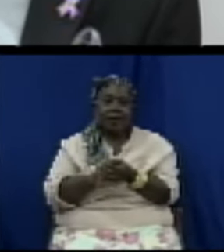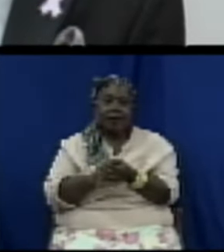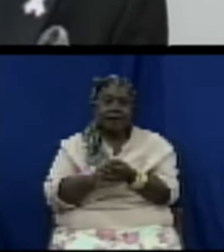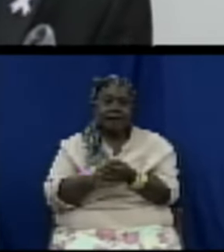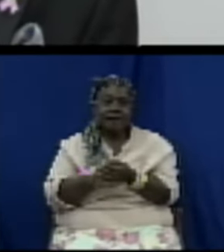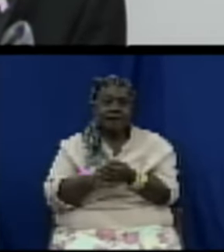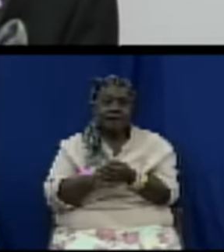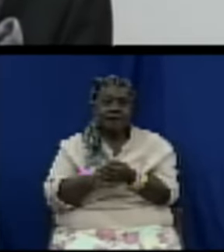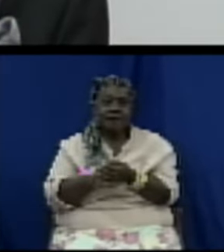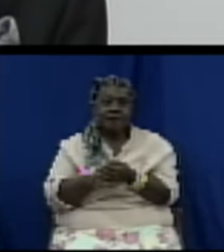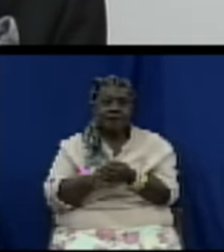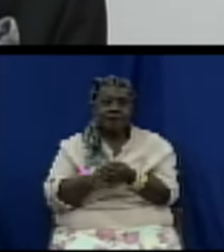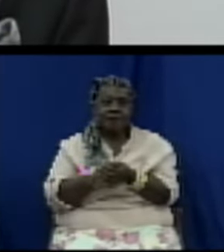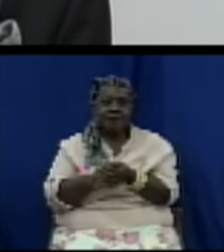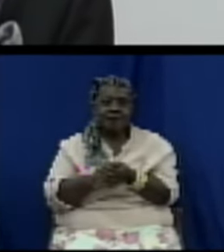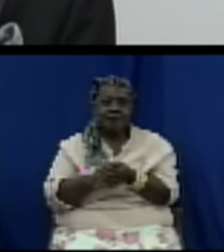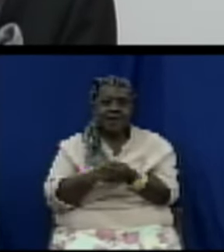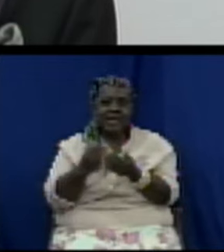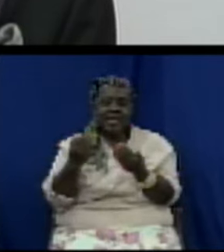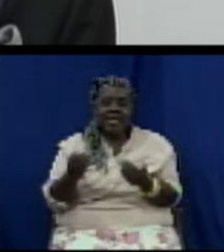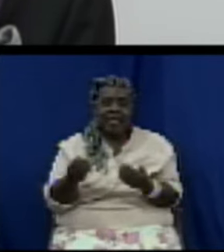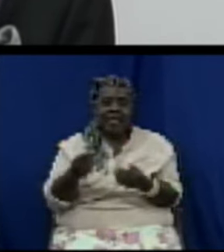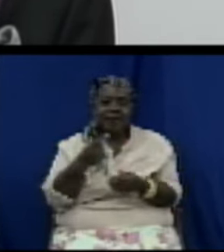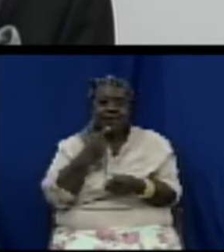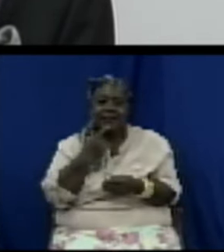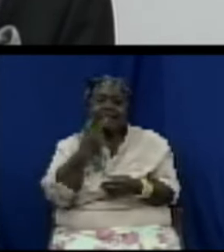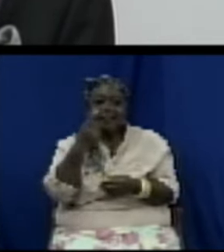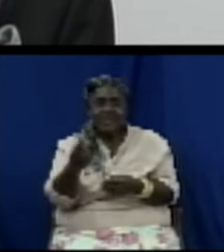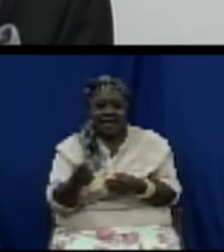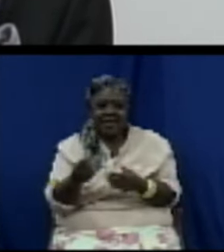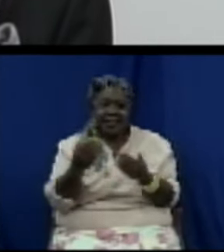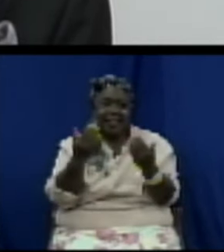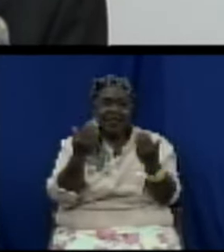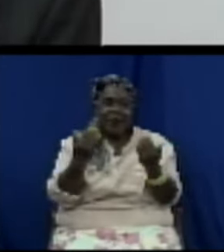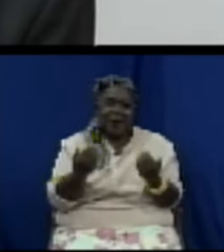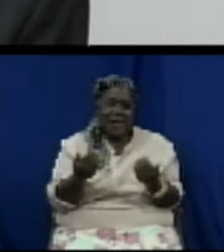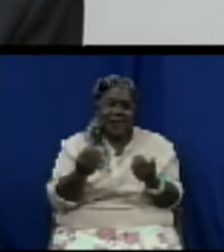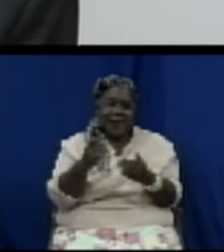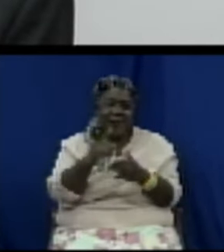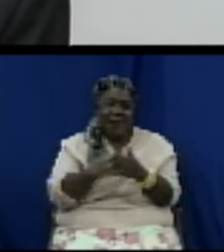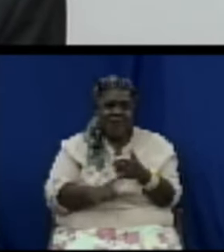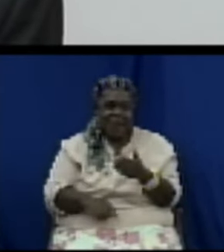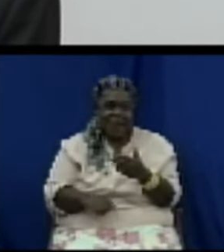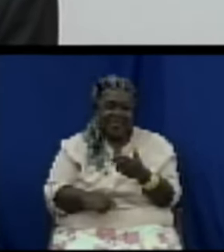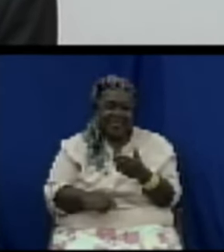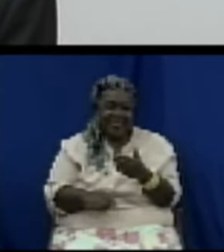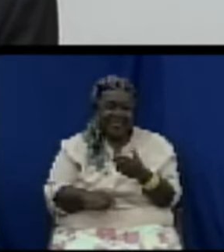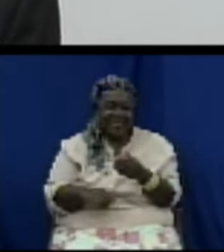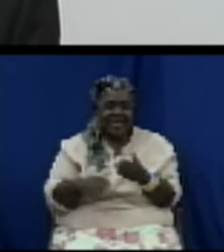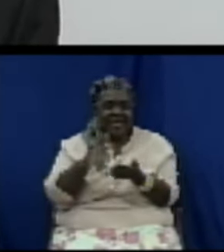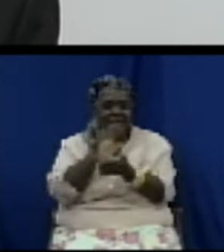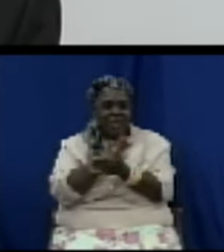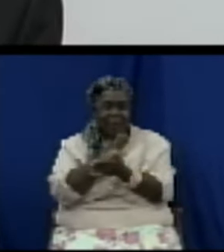I would go through now what are these policy objectives